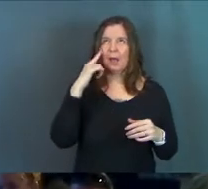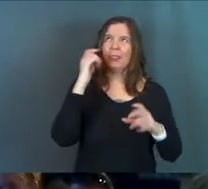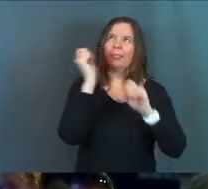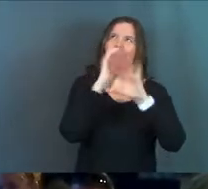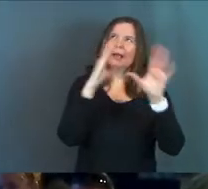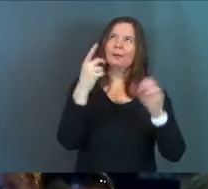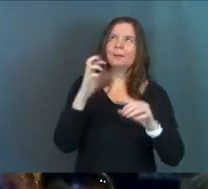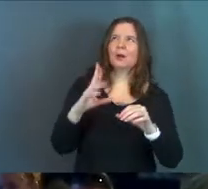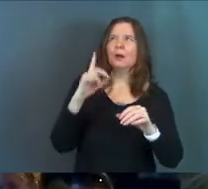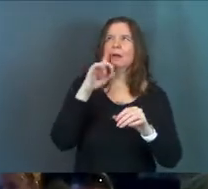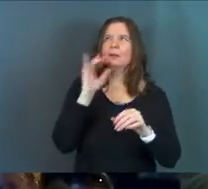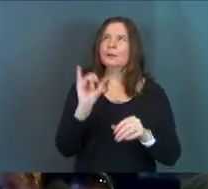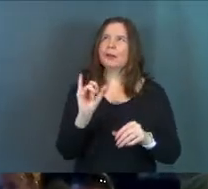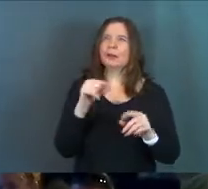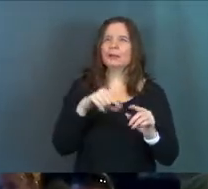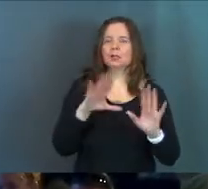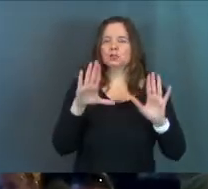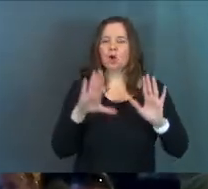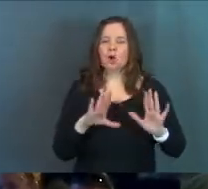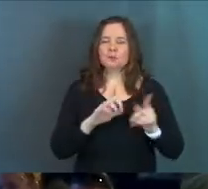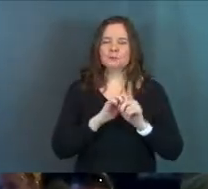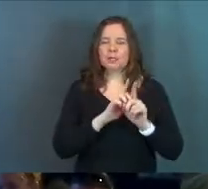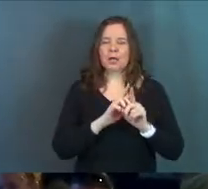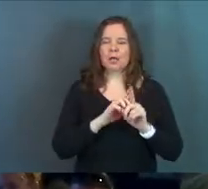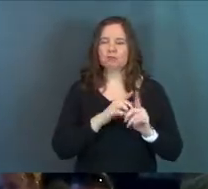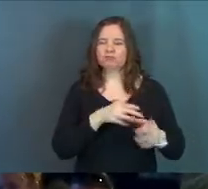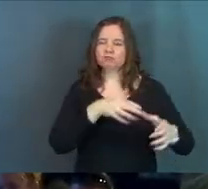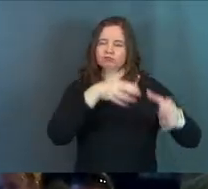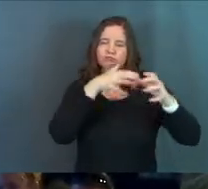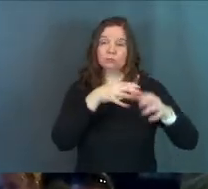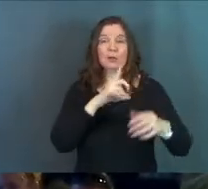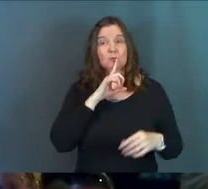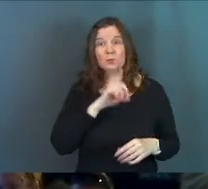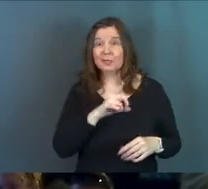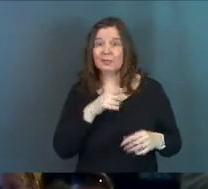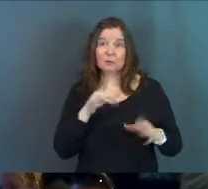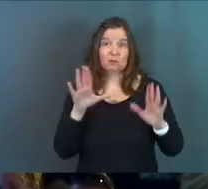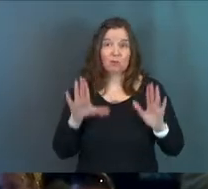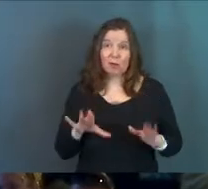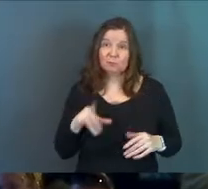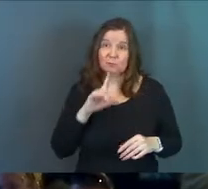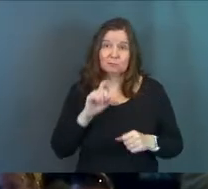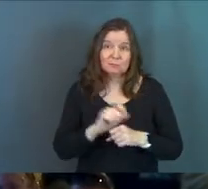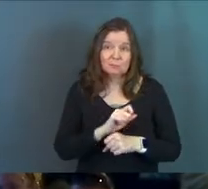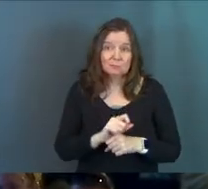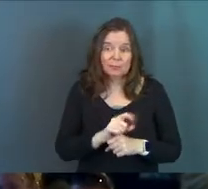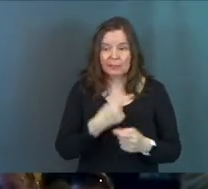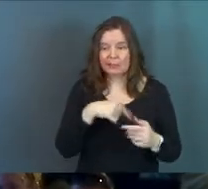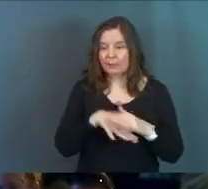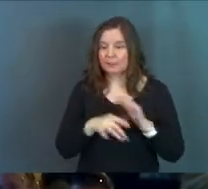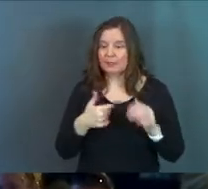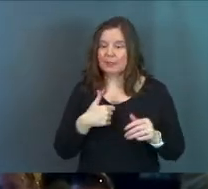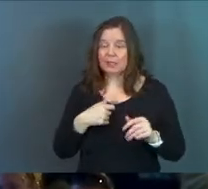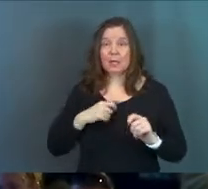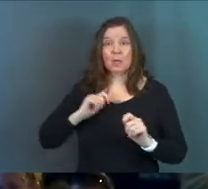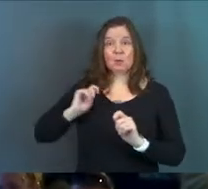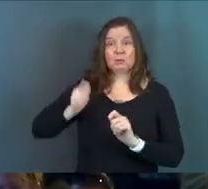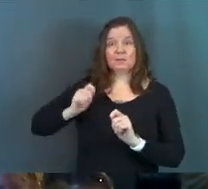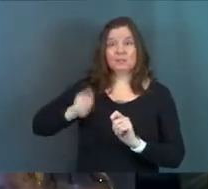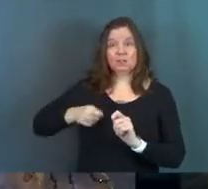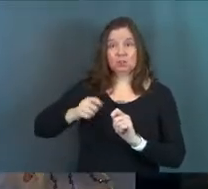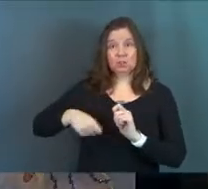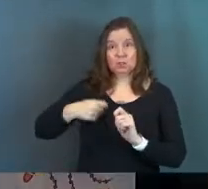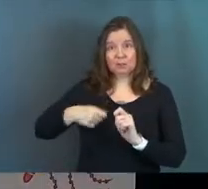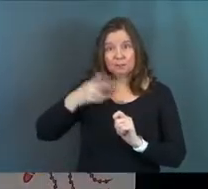I think about Peter, I think about Peter being like this awesome disciple. It's real. Peter was awesome, man. Like Peter comes in and he was a fisherman, right?